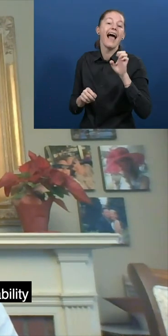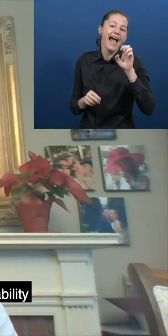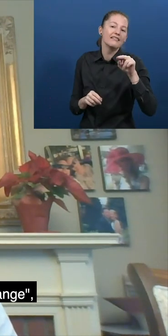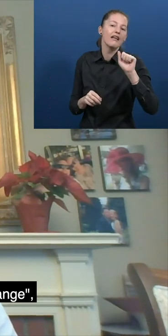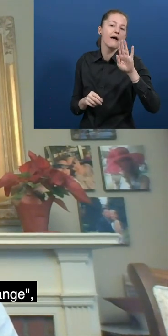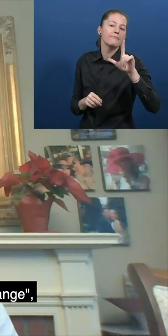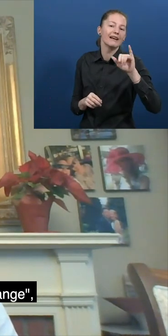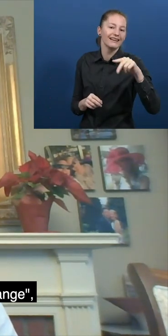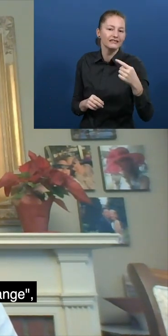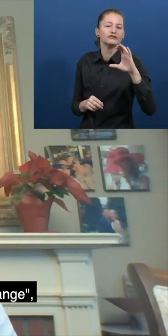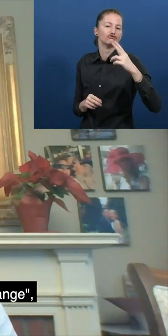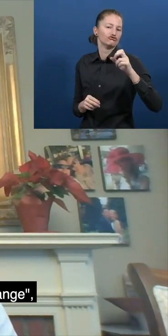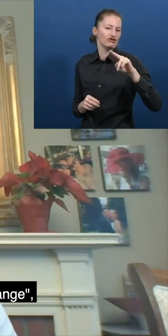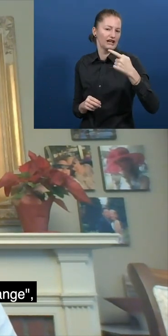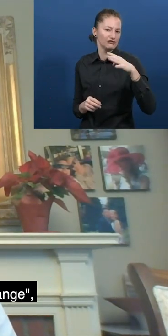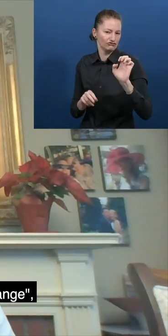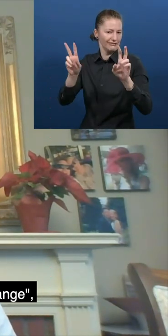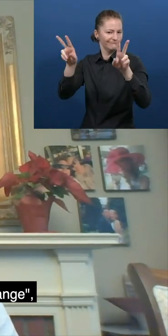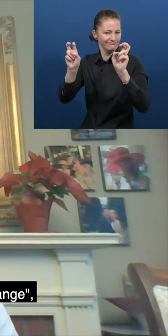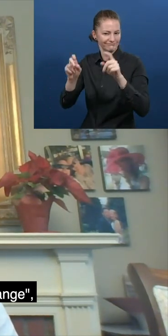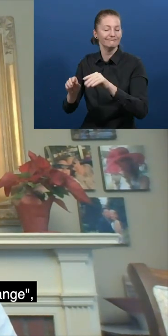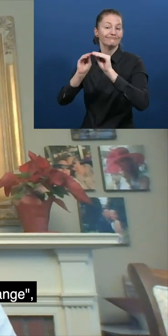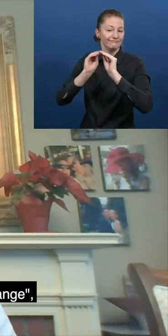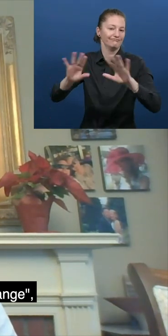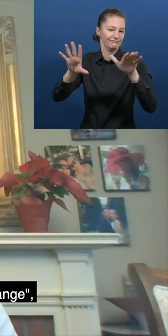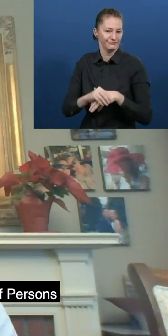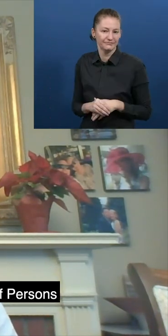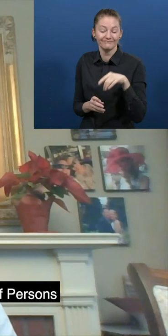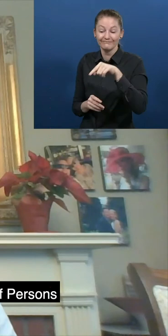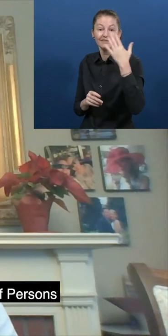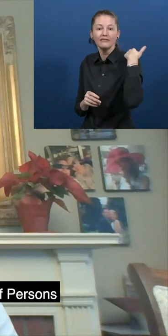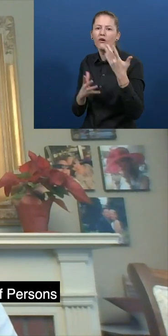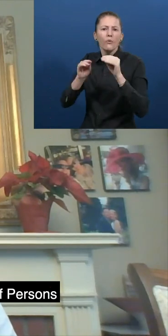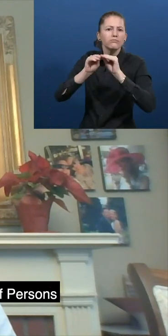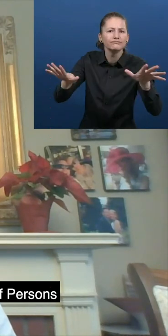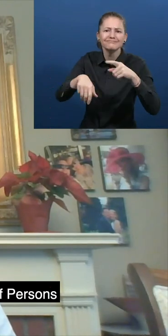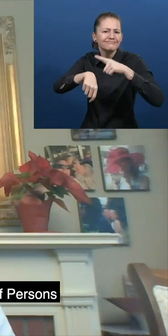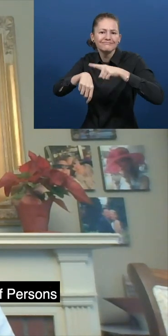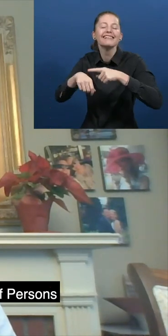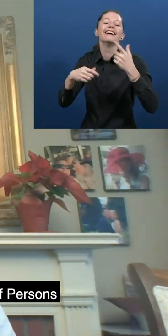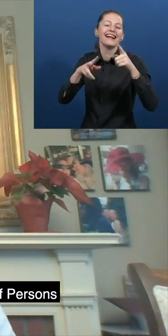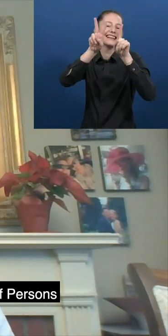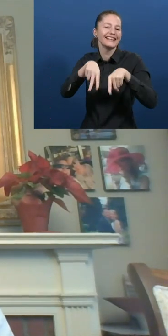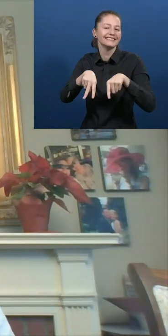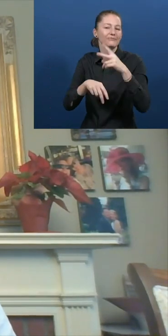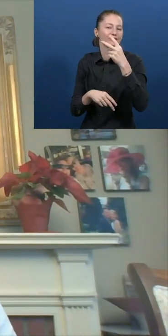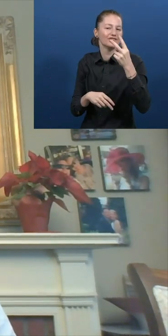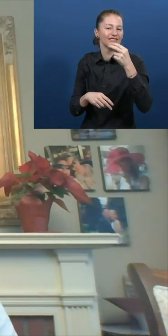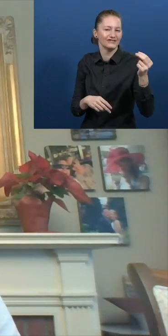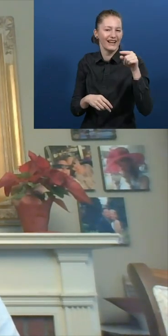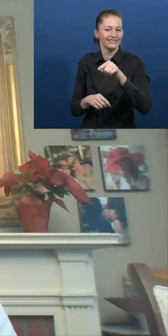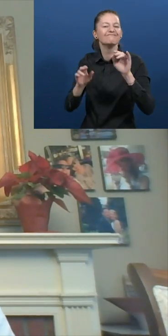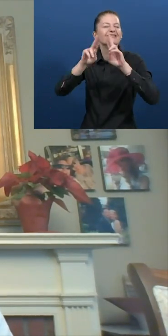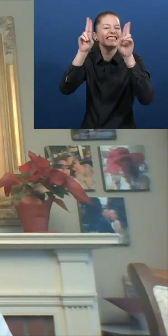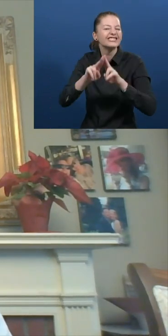disability inclusion in the workplace, titled Enabling Change, which we launched in time for International Day of Persons with Disabilities